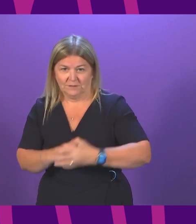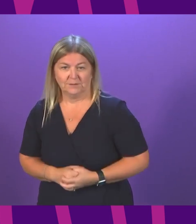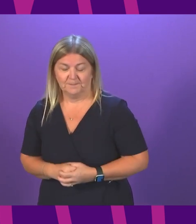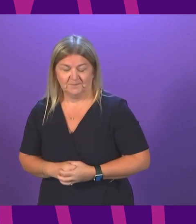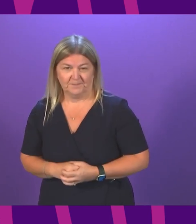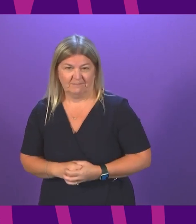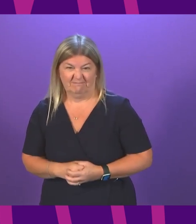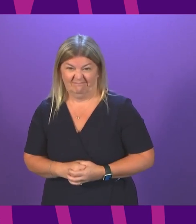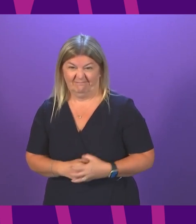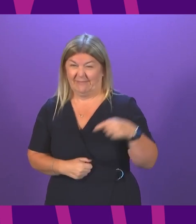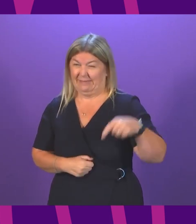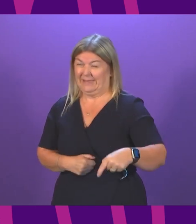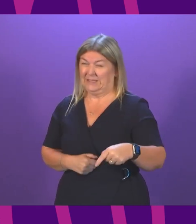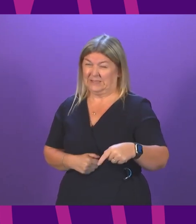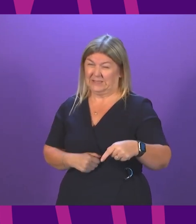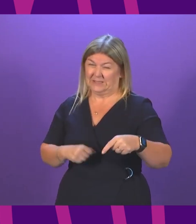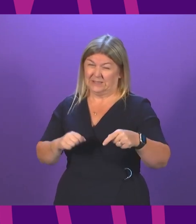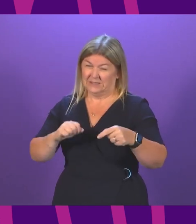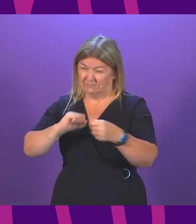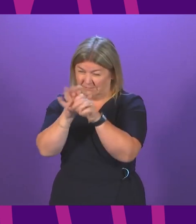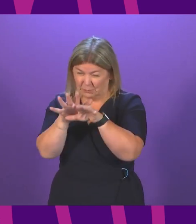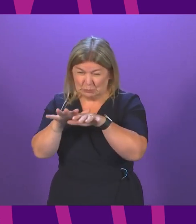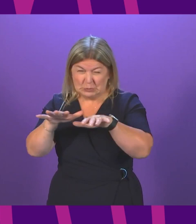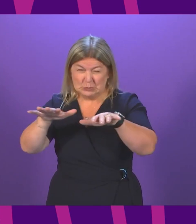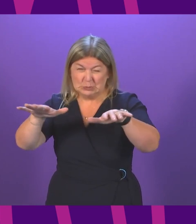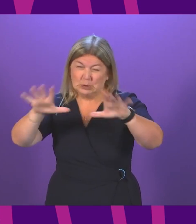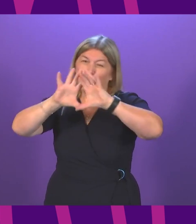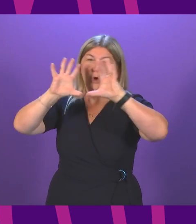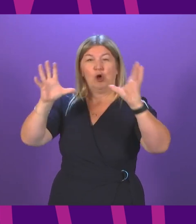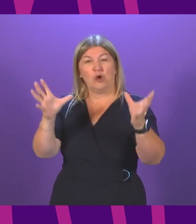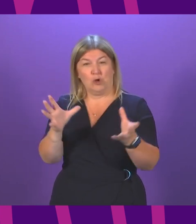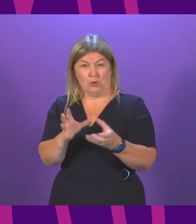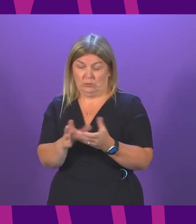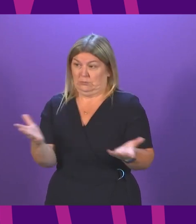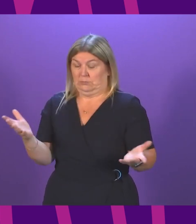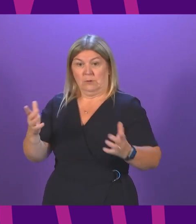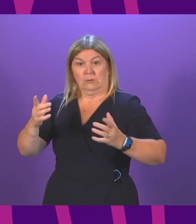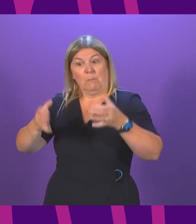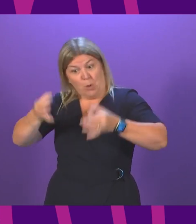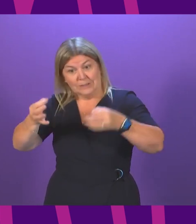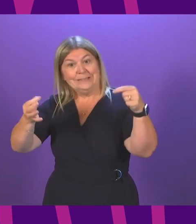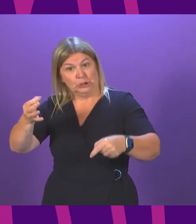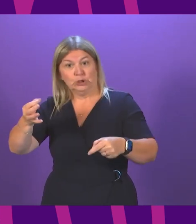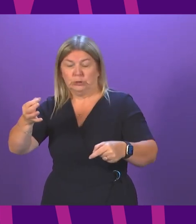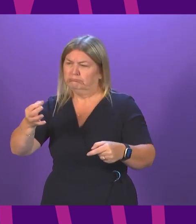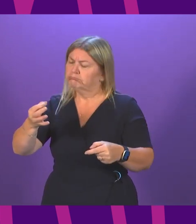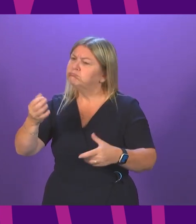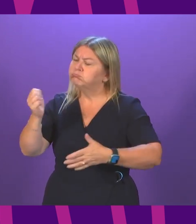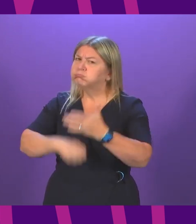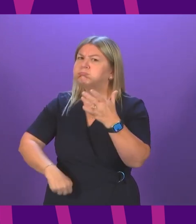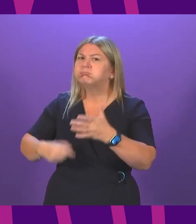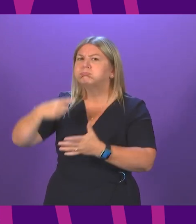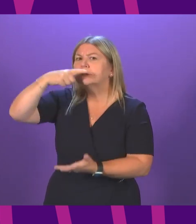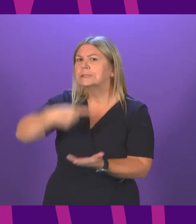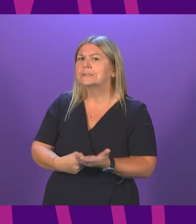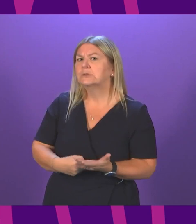is a global pandemic. It demands of politicians, particularly those of us in government, really tough decisions, and